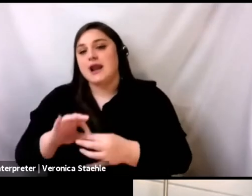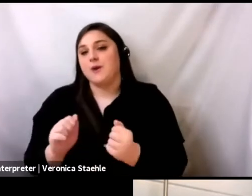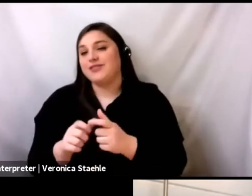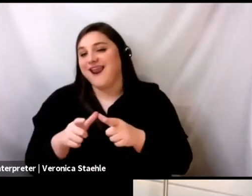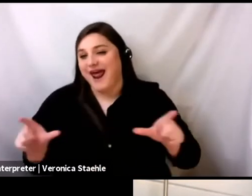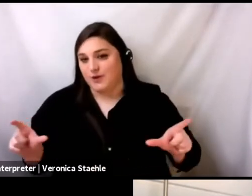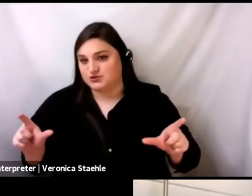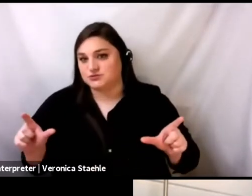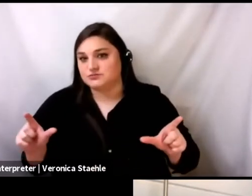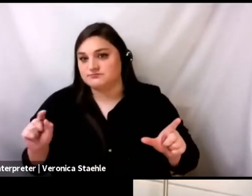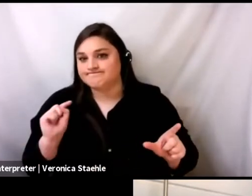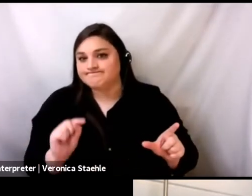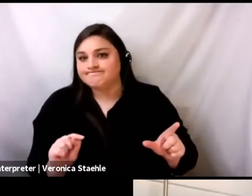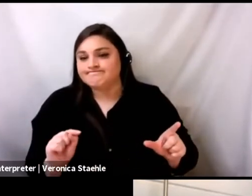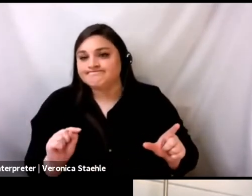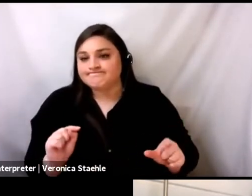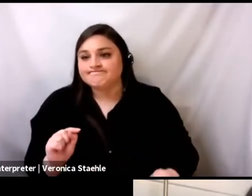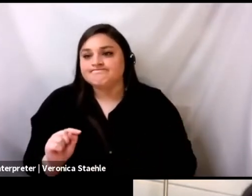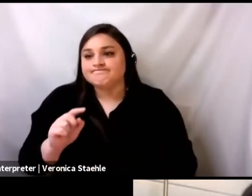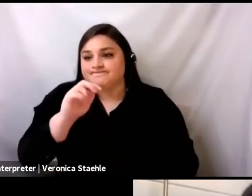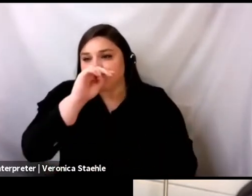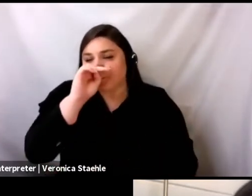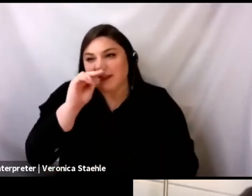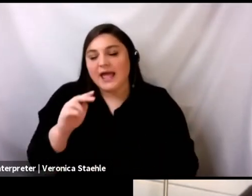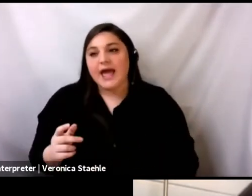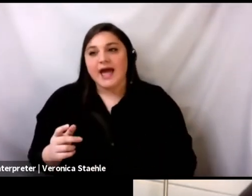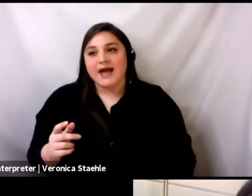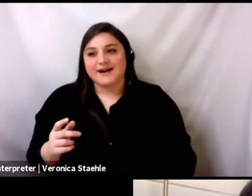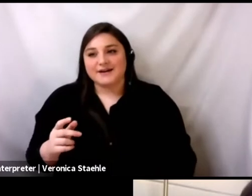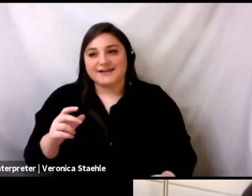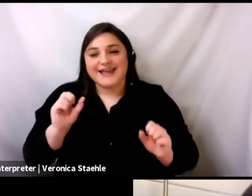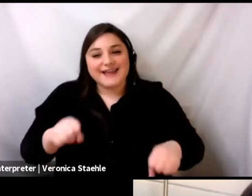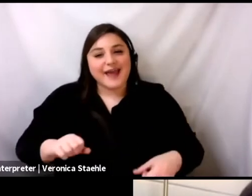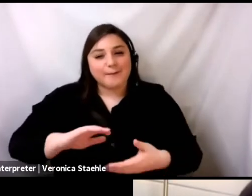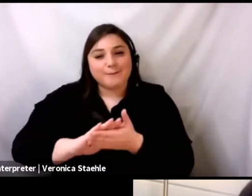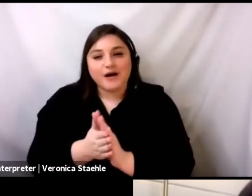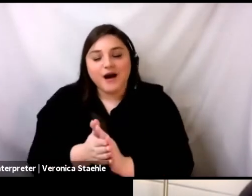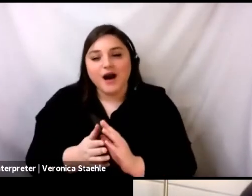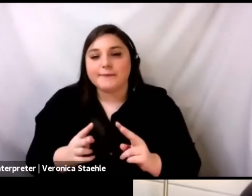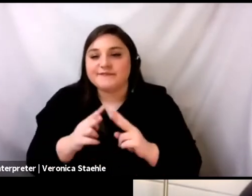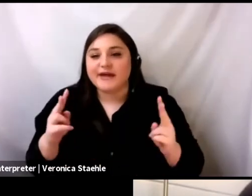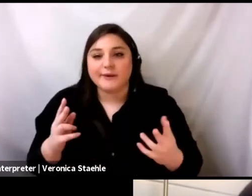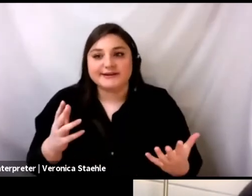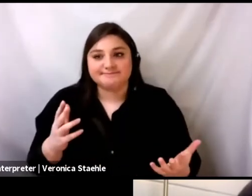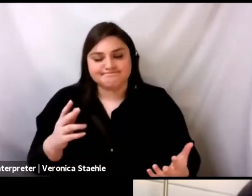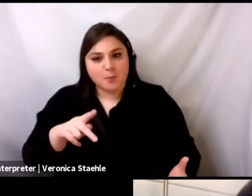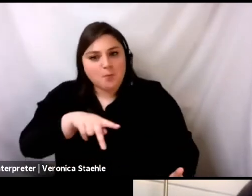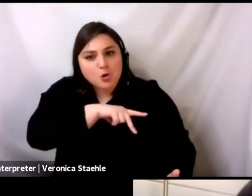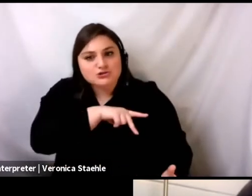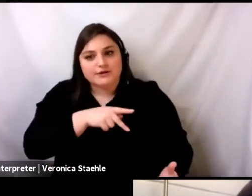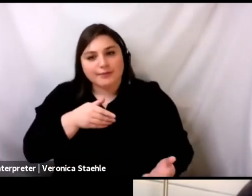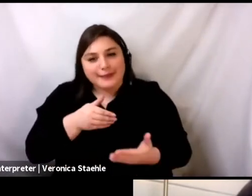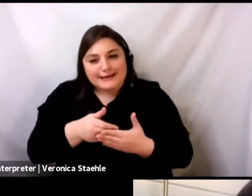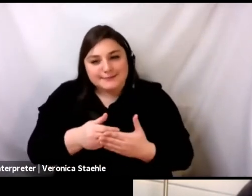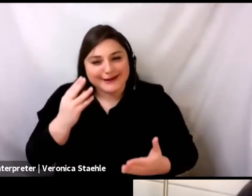And, and I think that comes from a very intimate experience of, you know, having gone through a period of time where I was